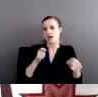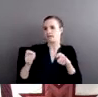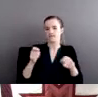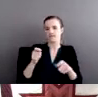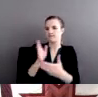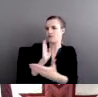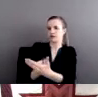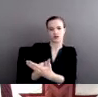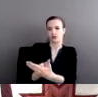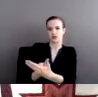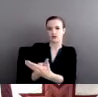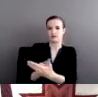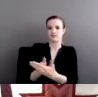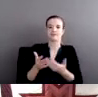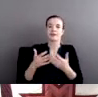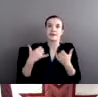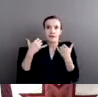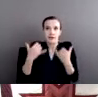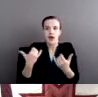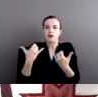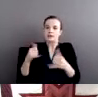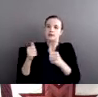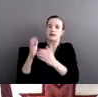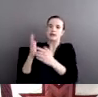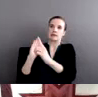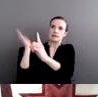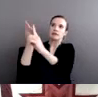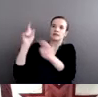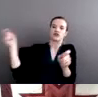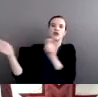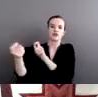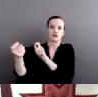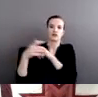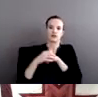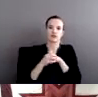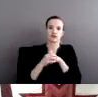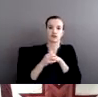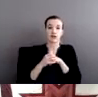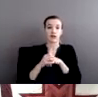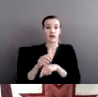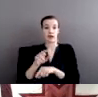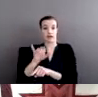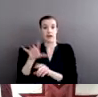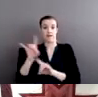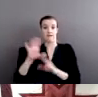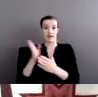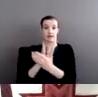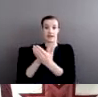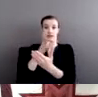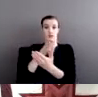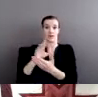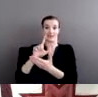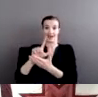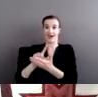we are working to change that. And there is a version of the Violence Against Women Act currently sitting in